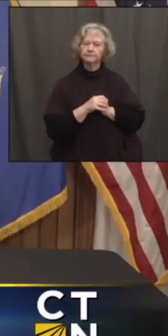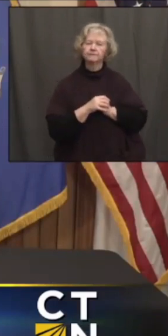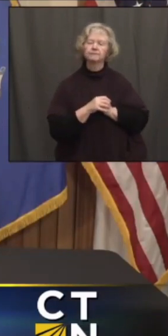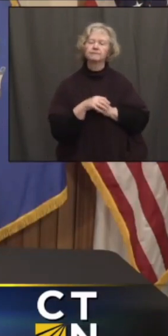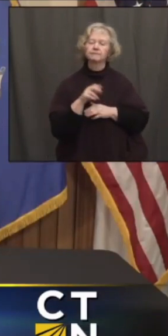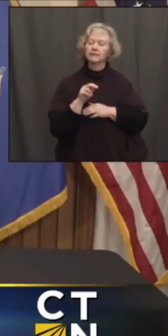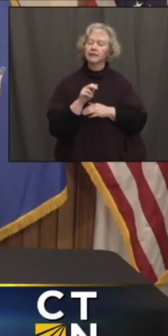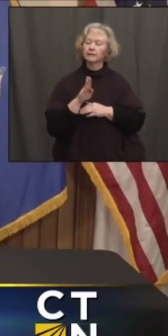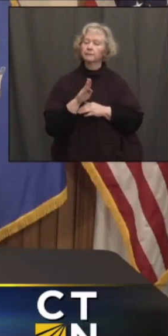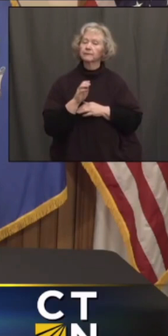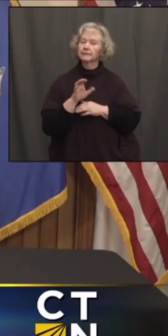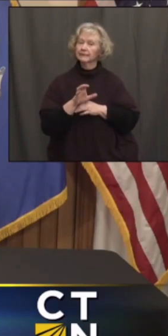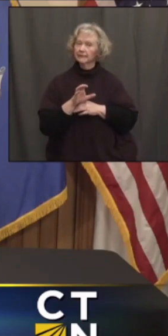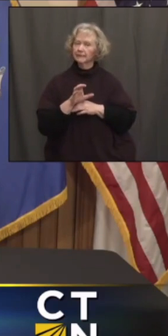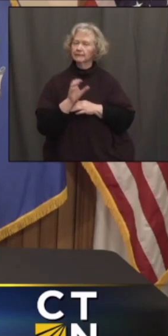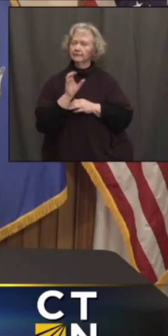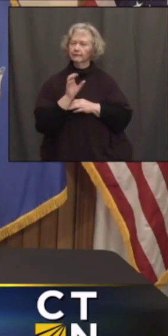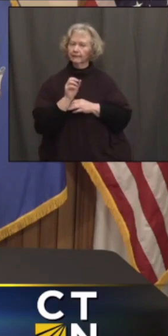NBC, Connecticut.